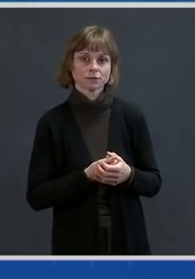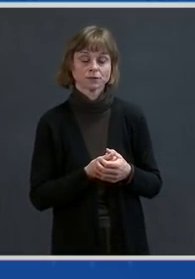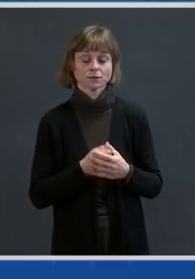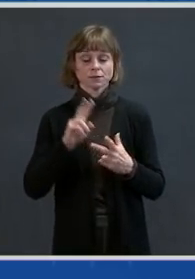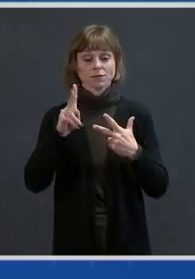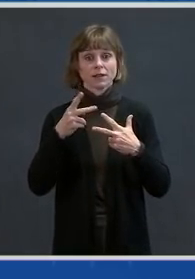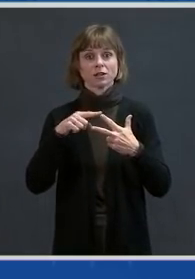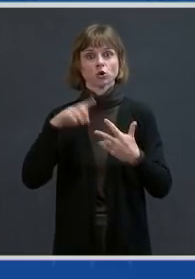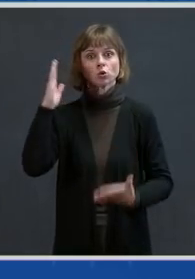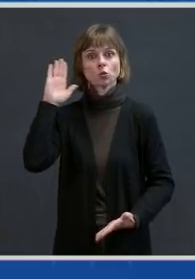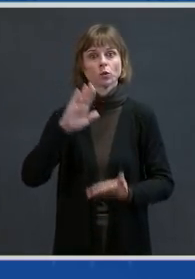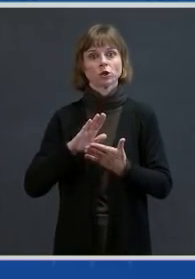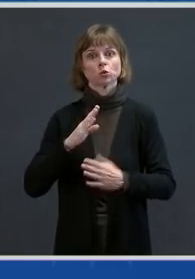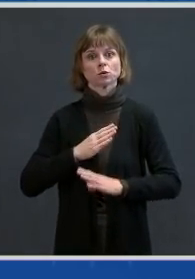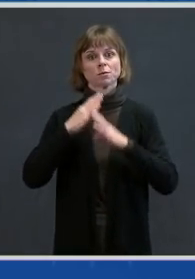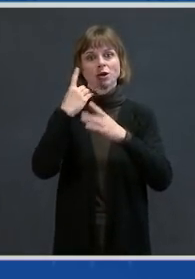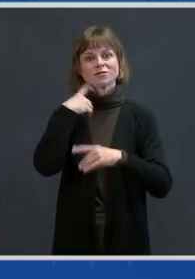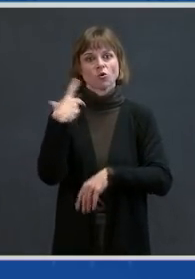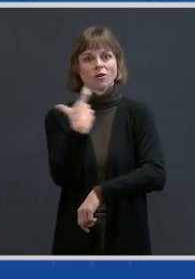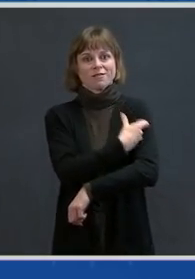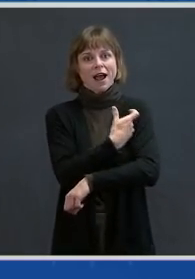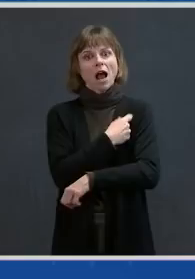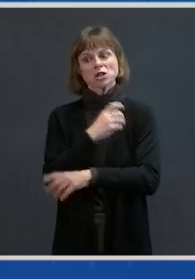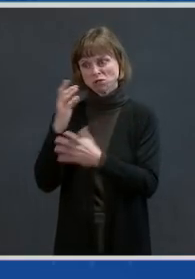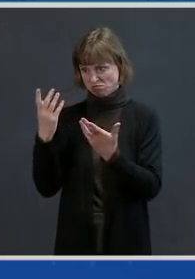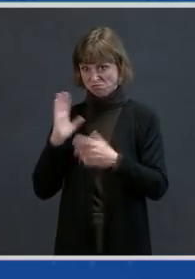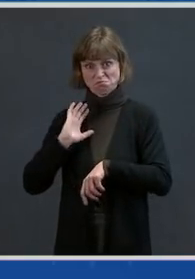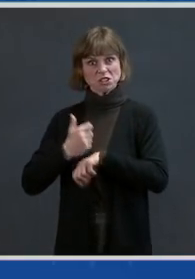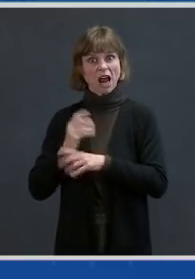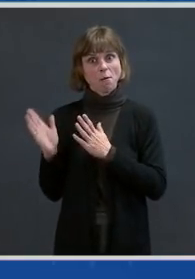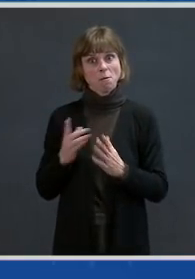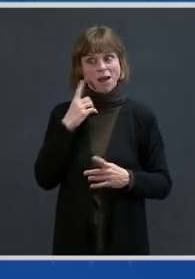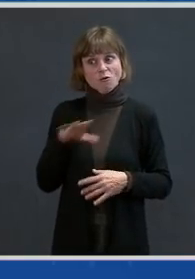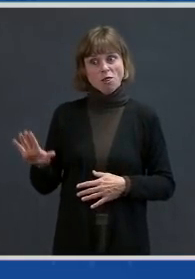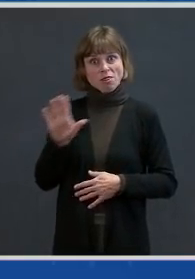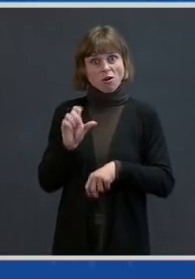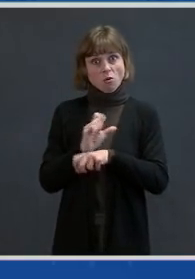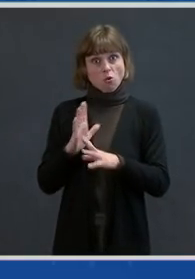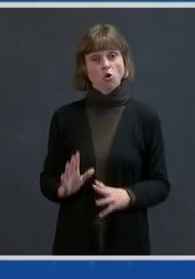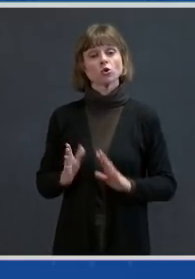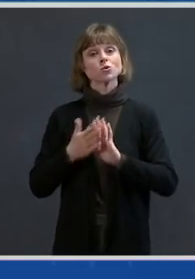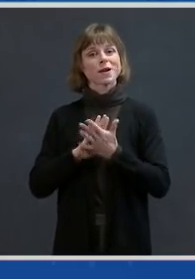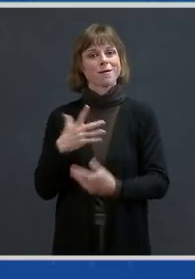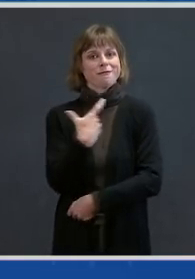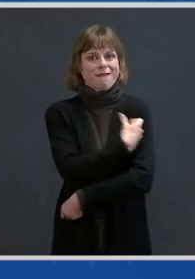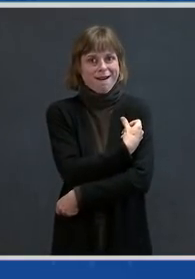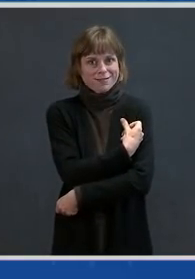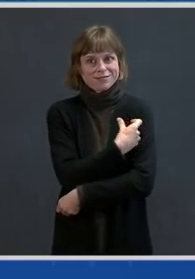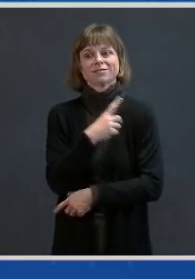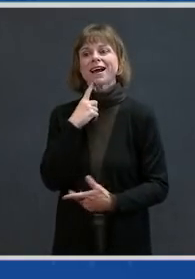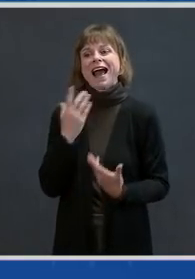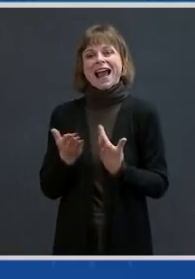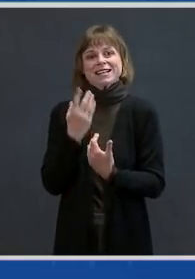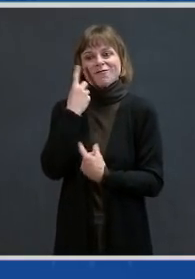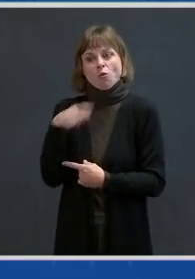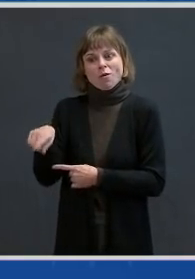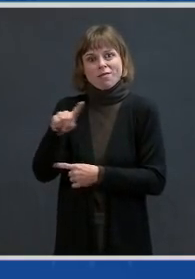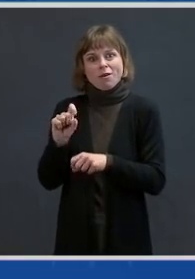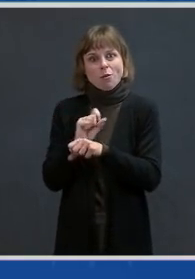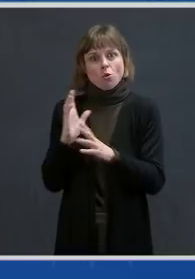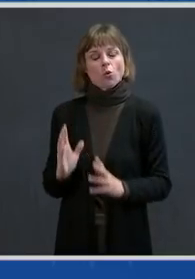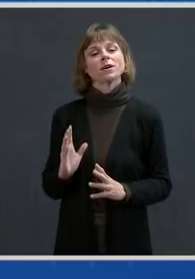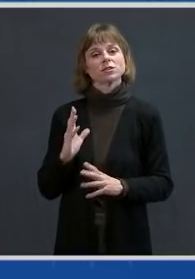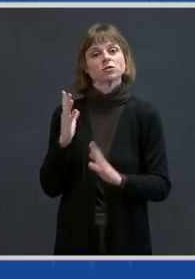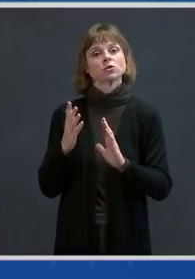vaccinations, make a plan to get employees vaccinated, and make it easier for employees to get vaccinated by providing incentives